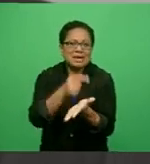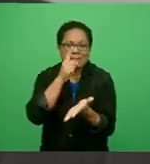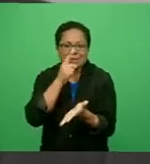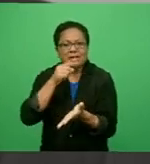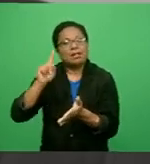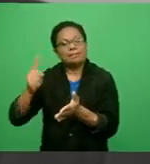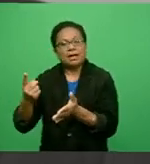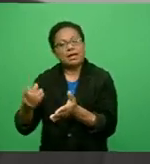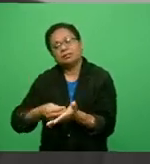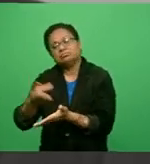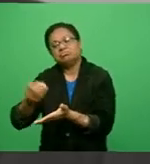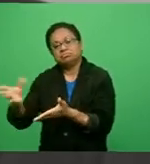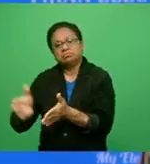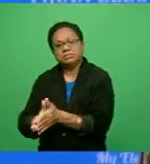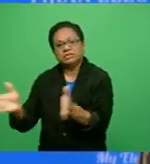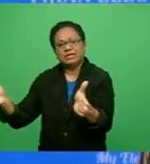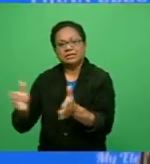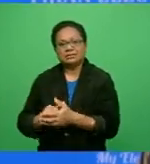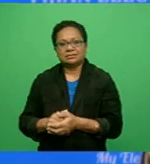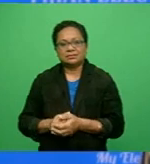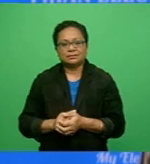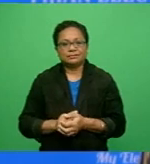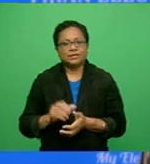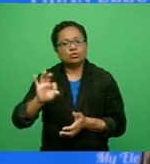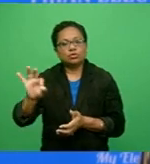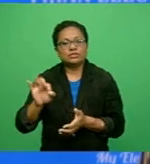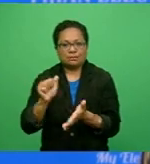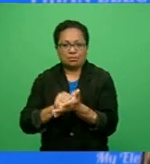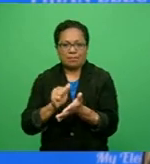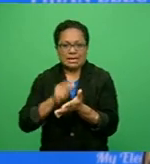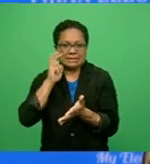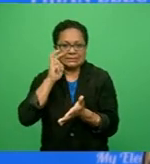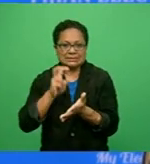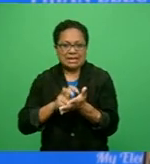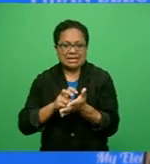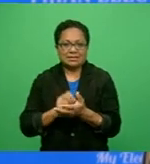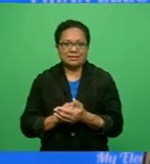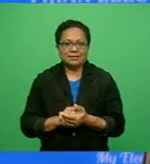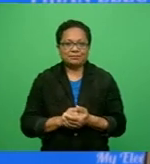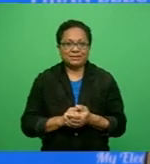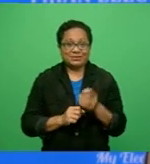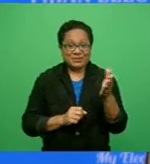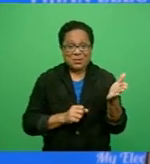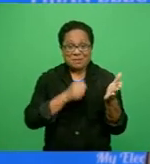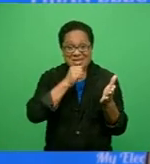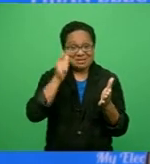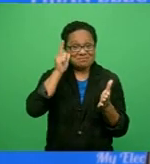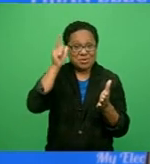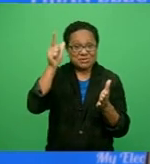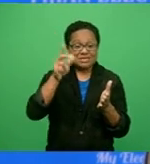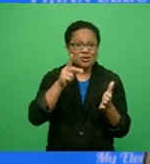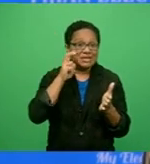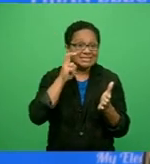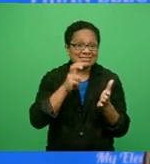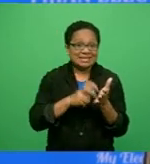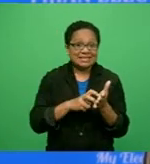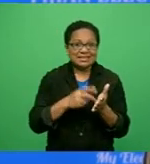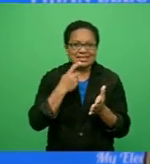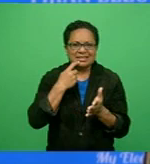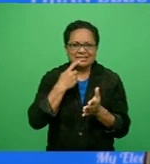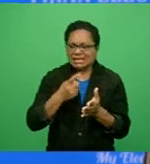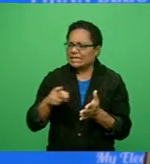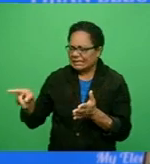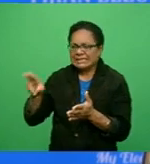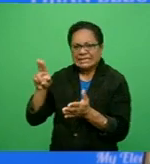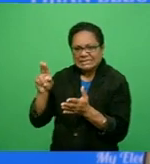not properly registered. For the purposes of compliance, the Registrar has provided full breakdown of